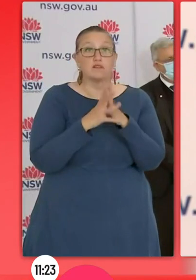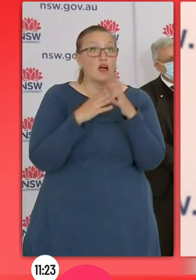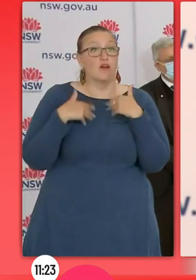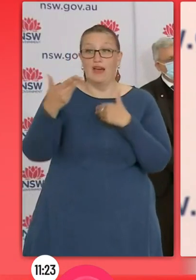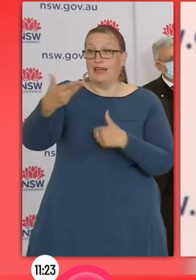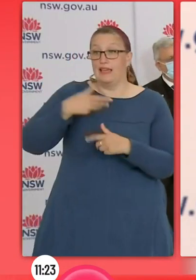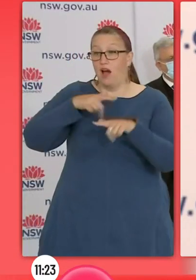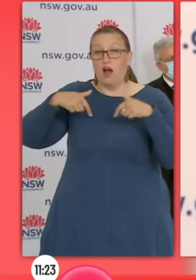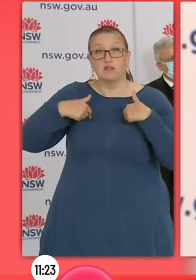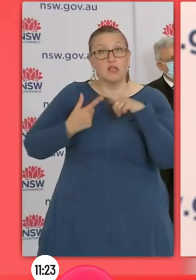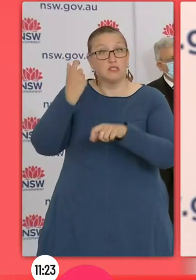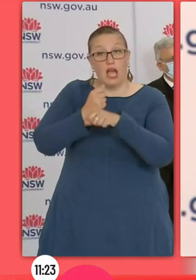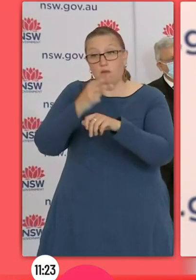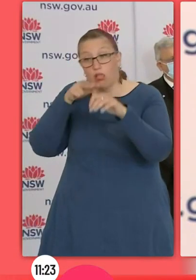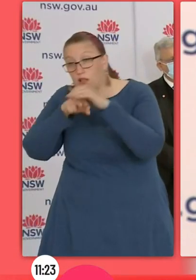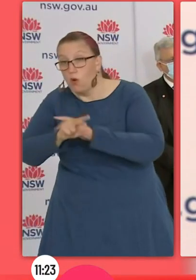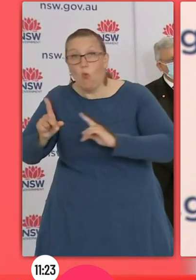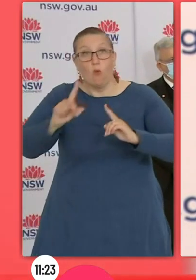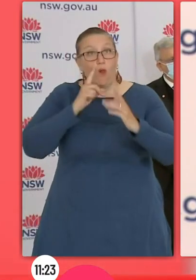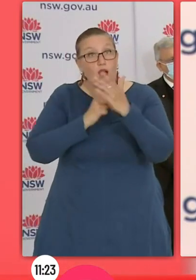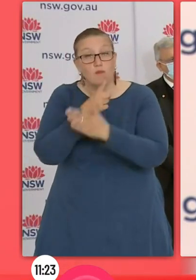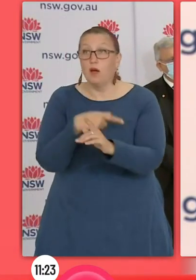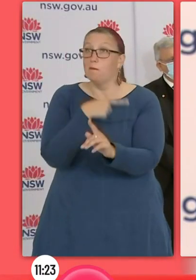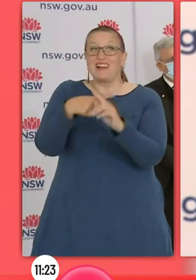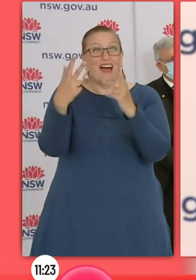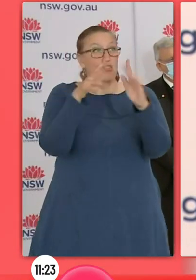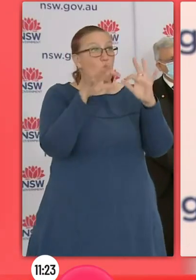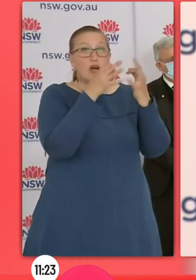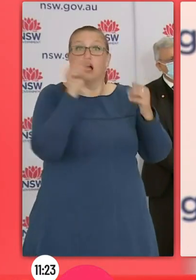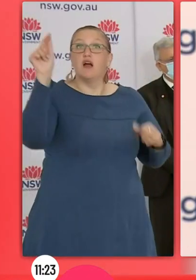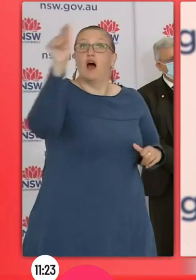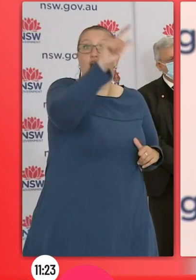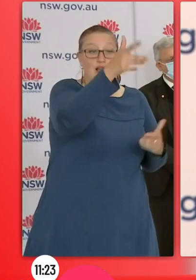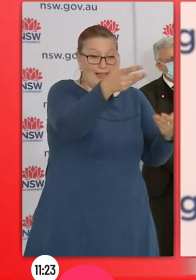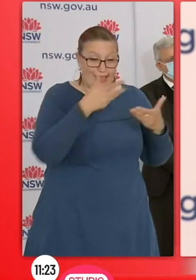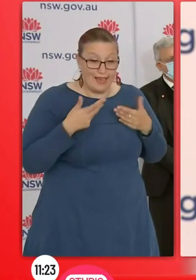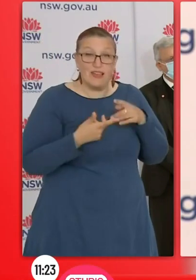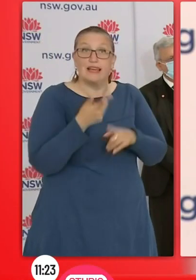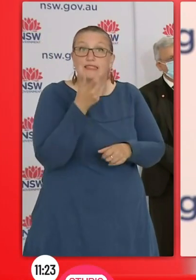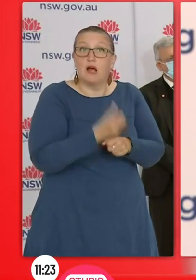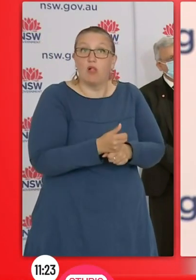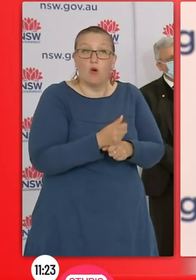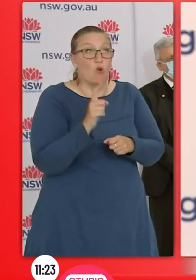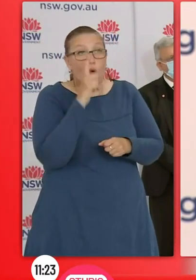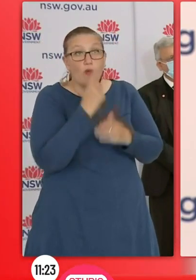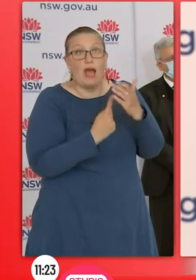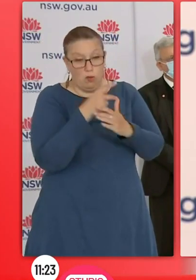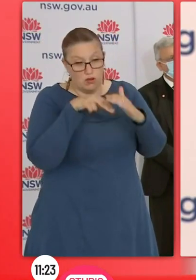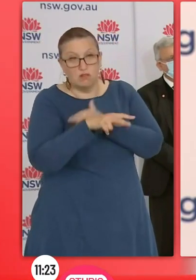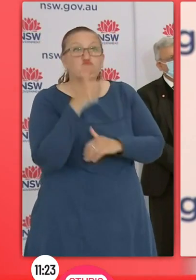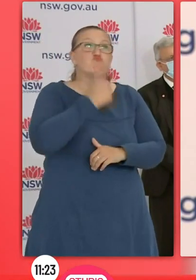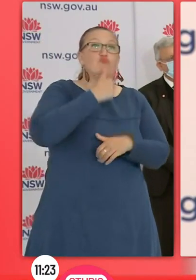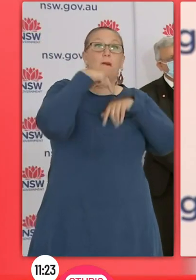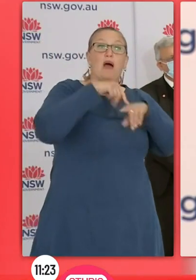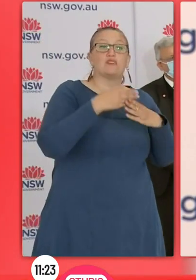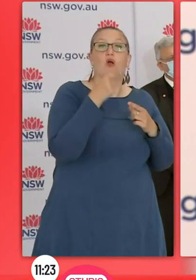modelling, but there's also modelling done by external organisations, which New South Wales Health isn't part of. And those external organisations, as